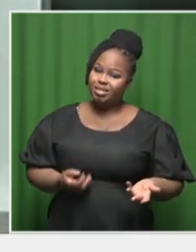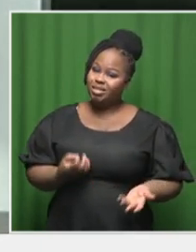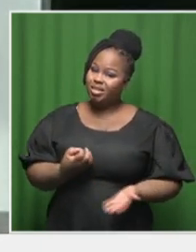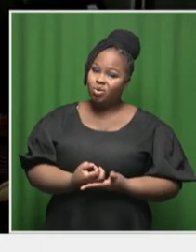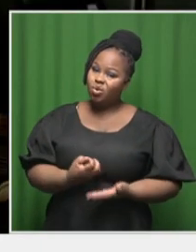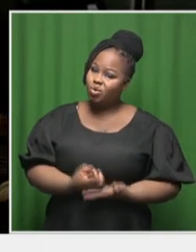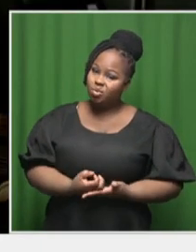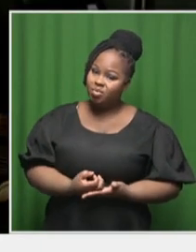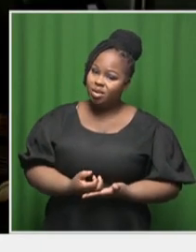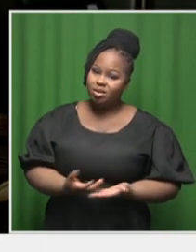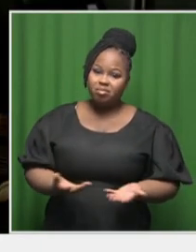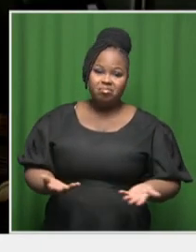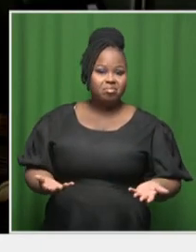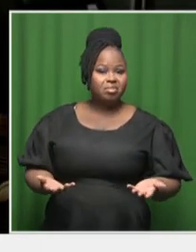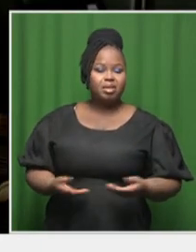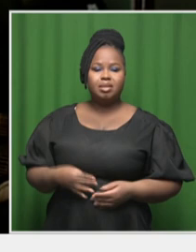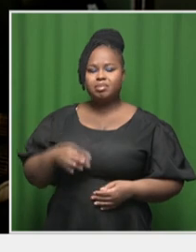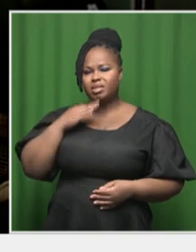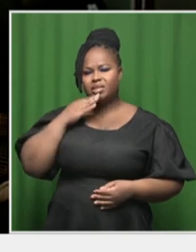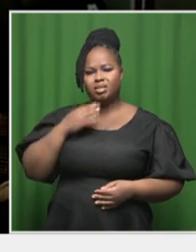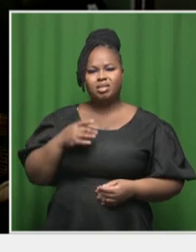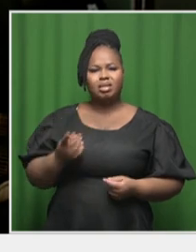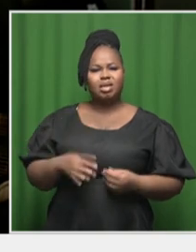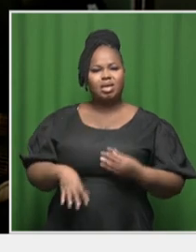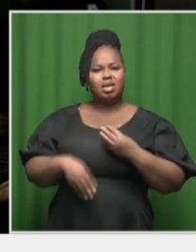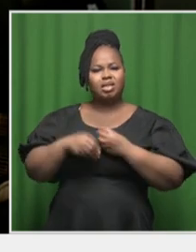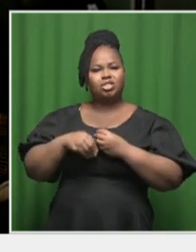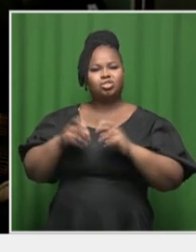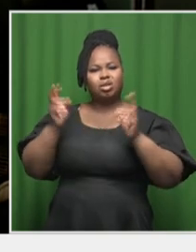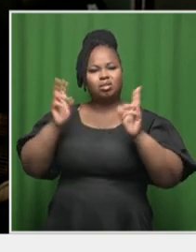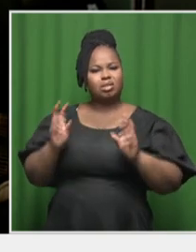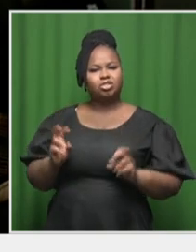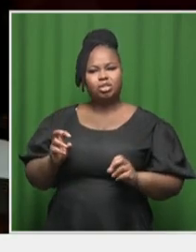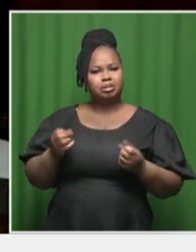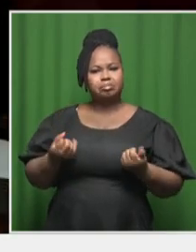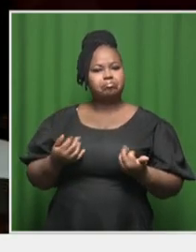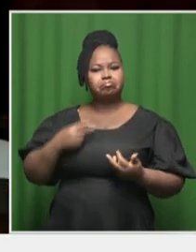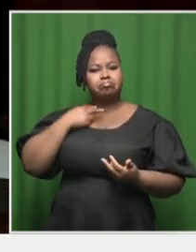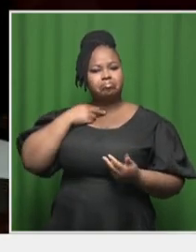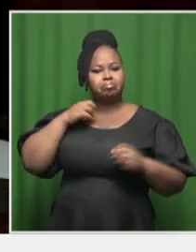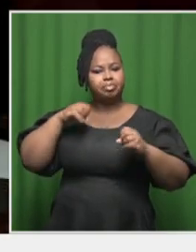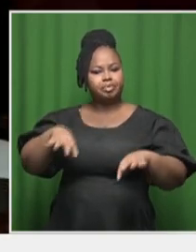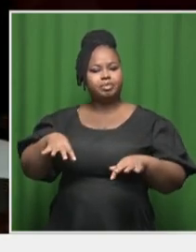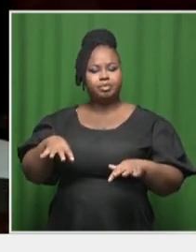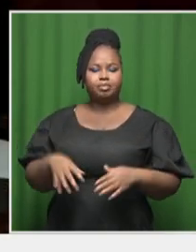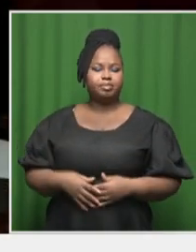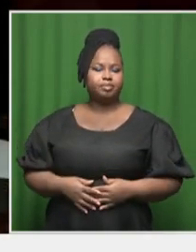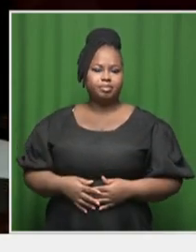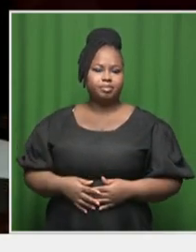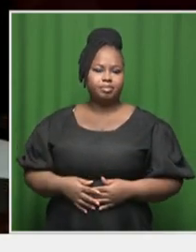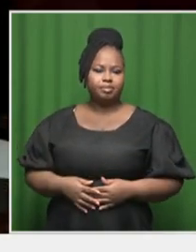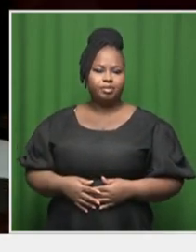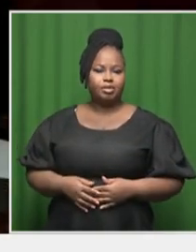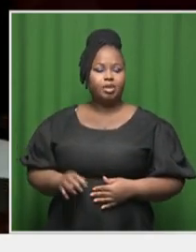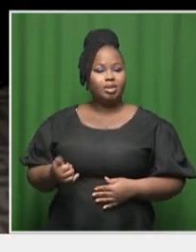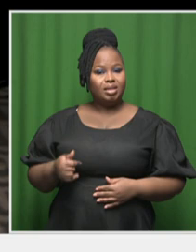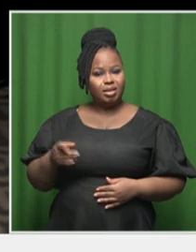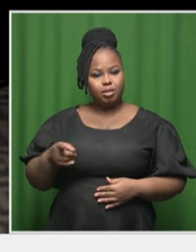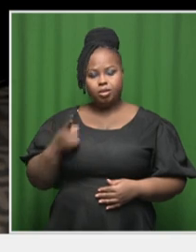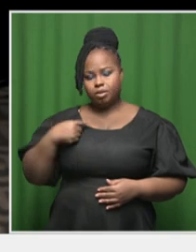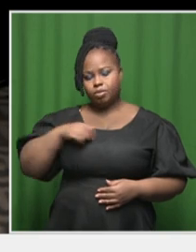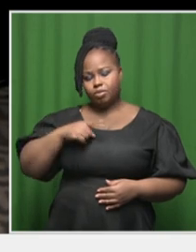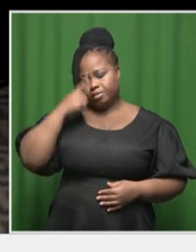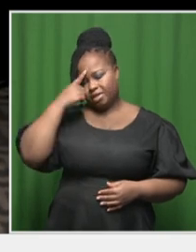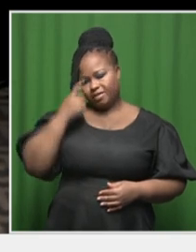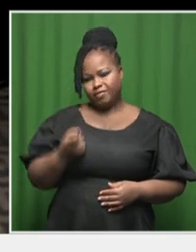and as a country not getting additional capacity that we need on the grid as soon as possible. And this, we believe,